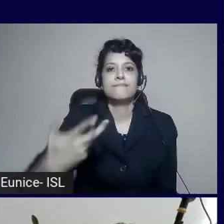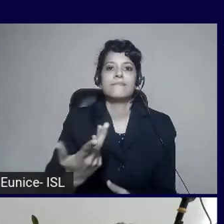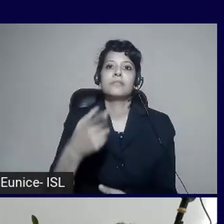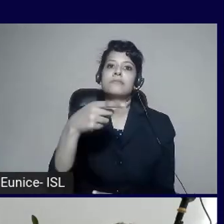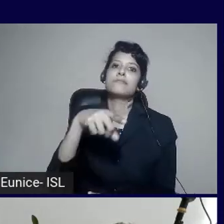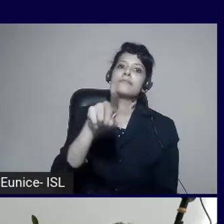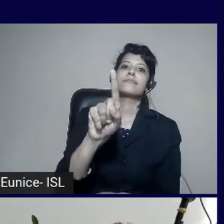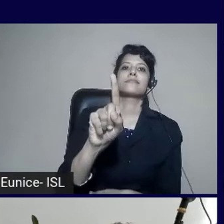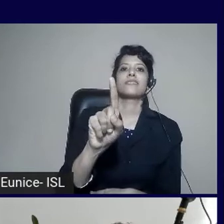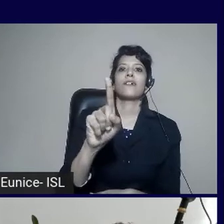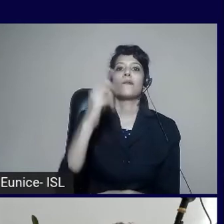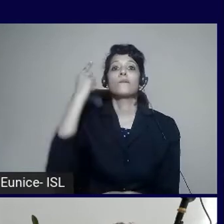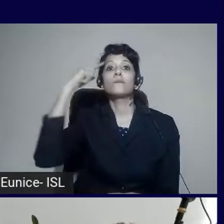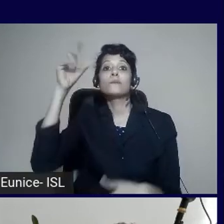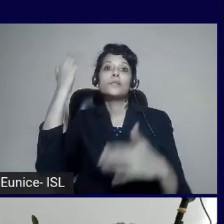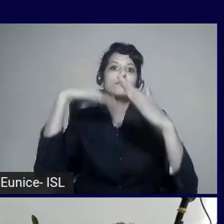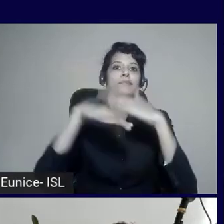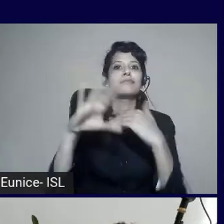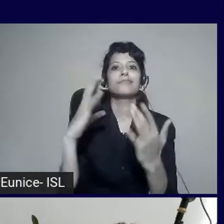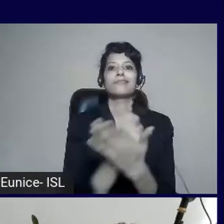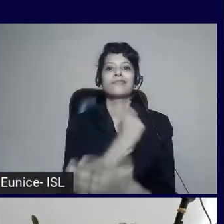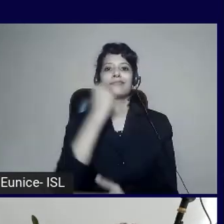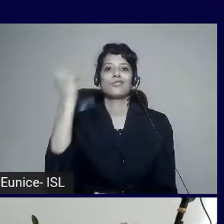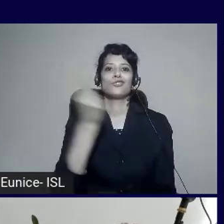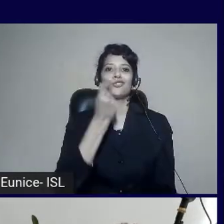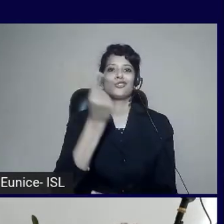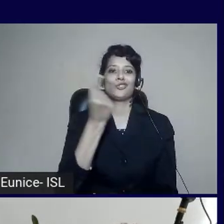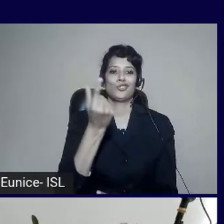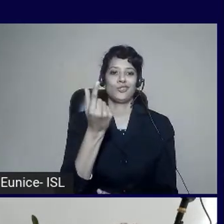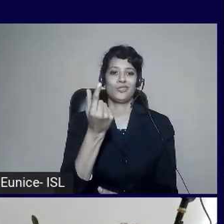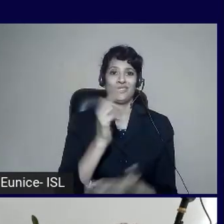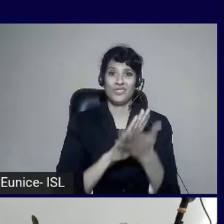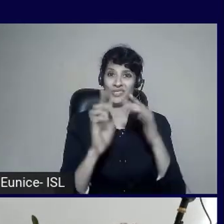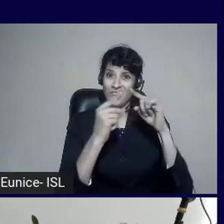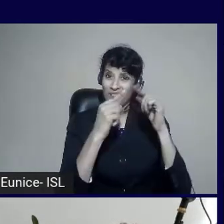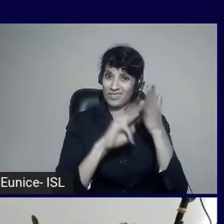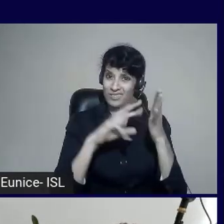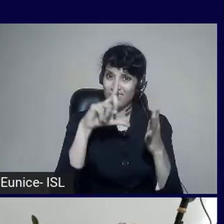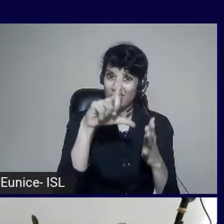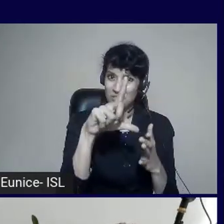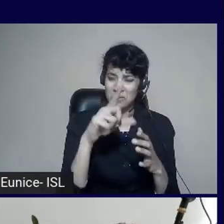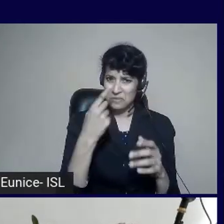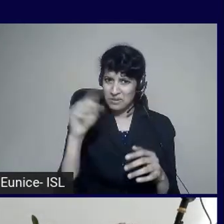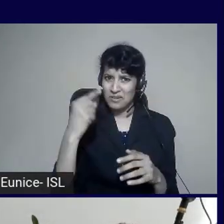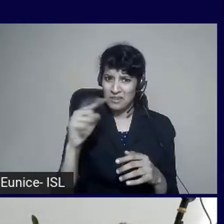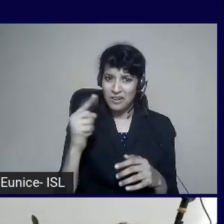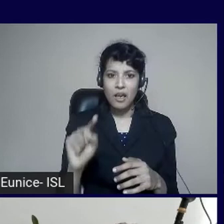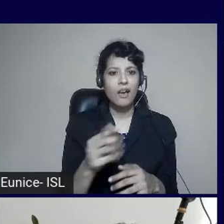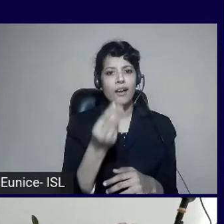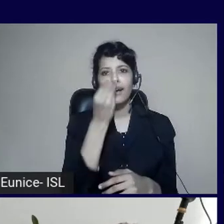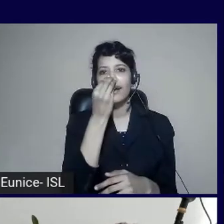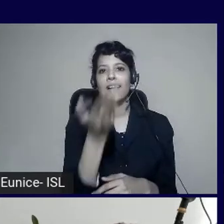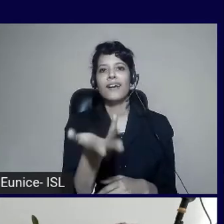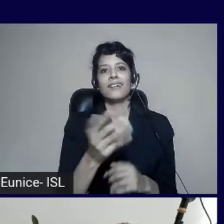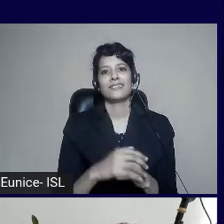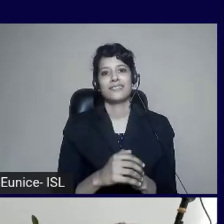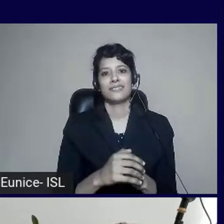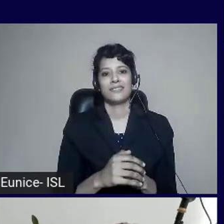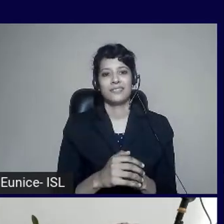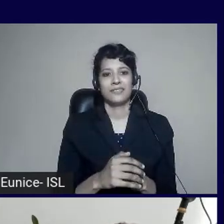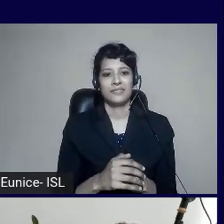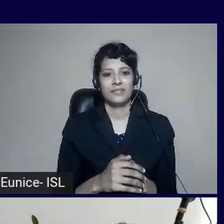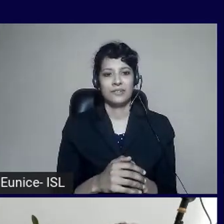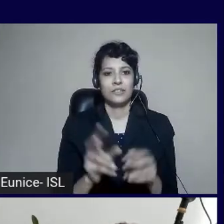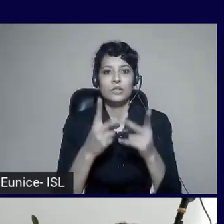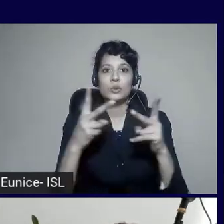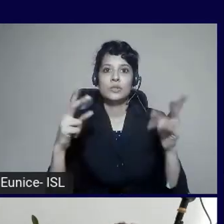insights. And it's going to tell me is my HTML running correctly. Now you can do this with .NET, PHP, Python, Ruby.